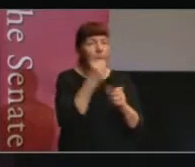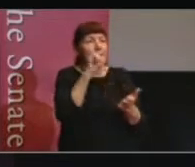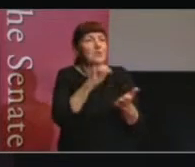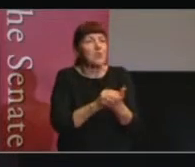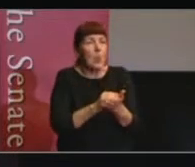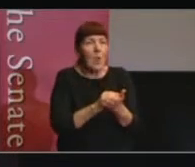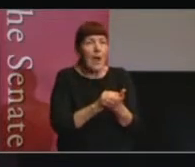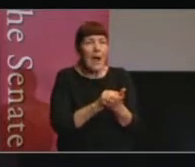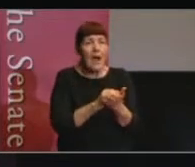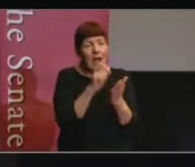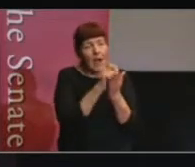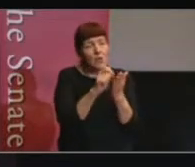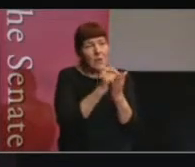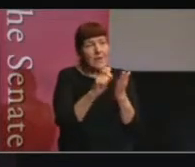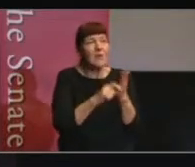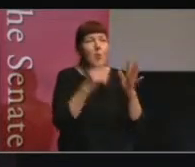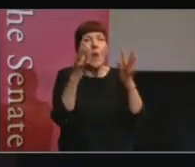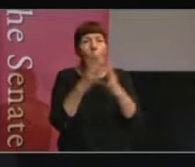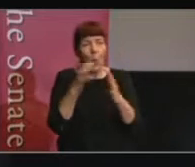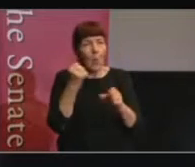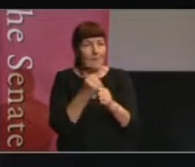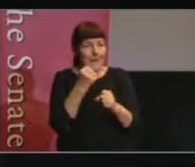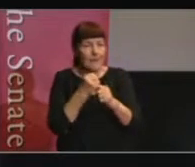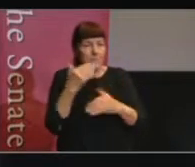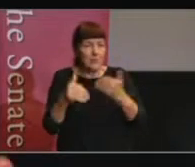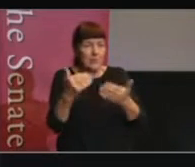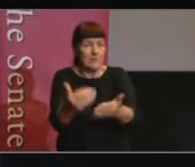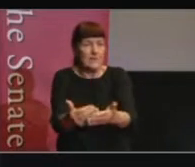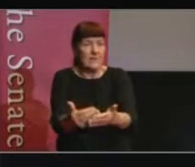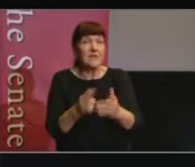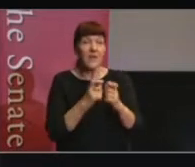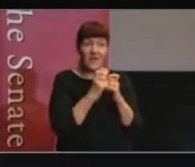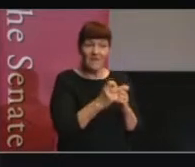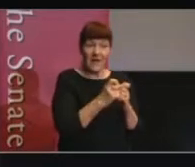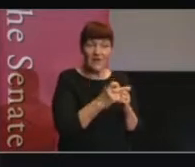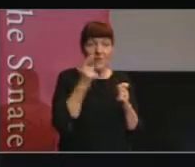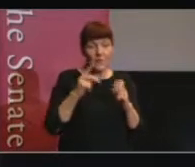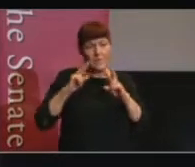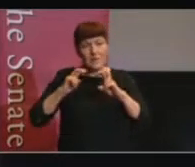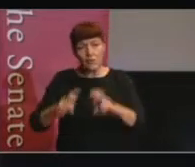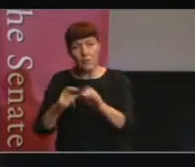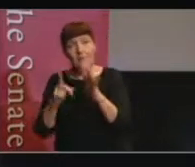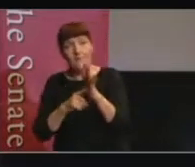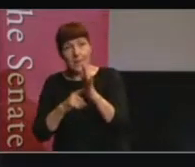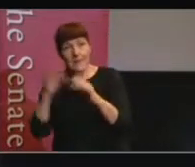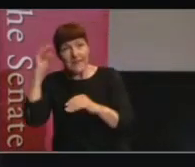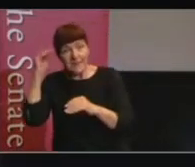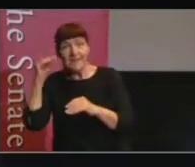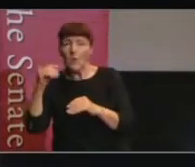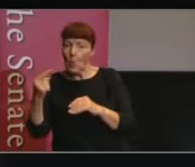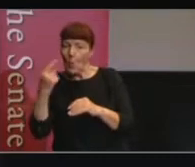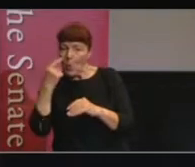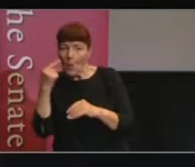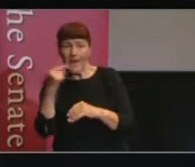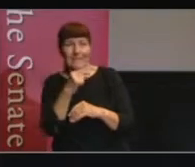are built into our lawmaking process. And the values that come from the Scrutiny of Bills Committee are definitely most evident in